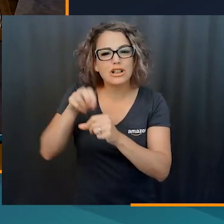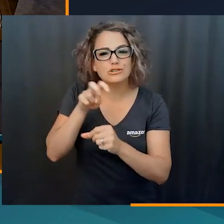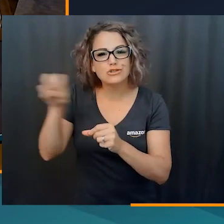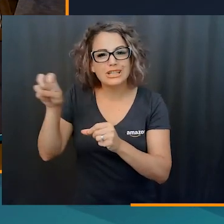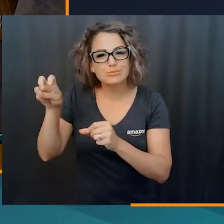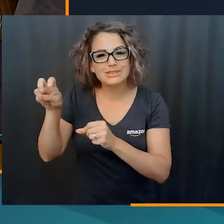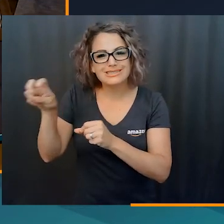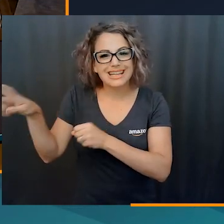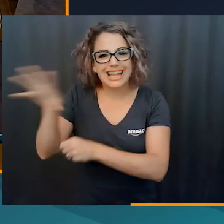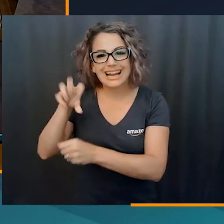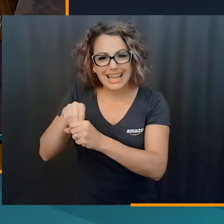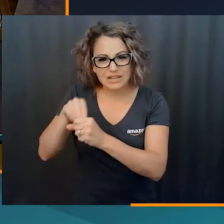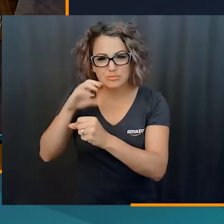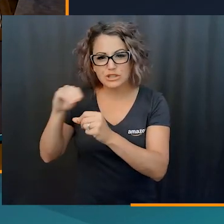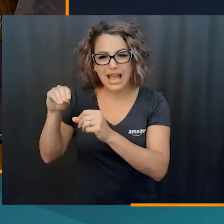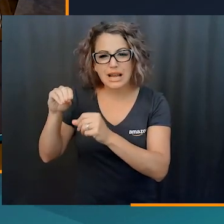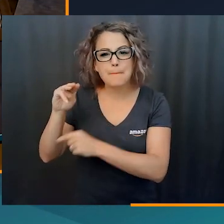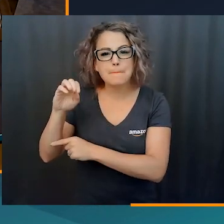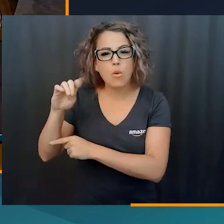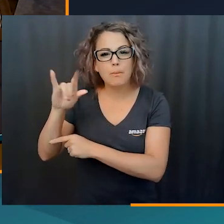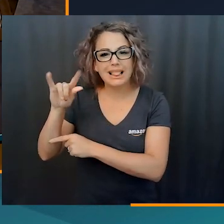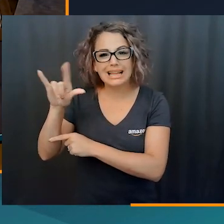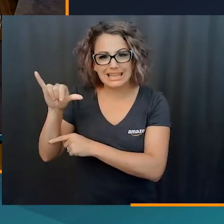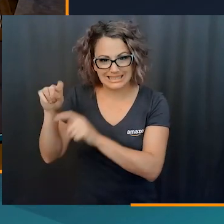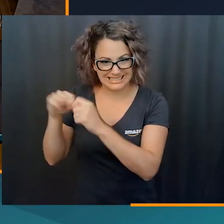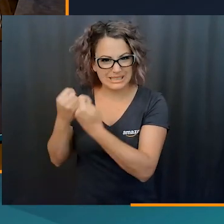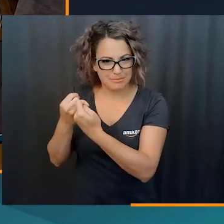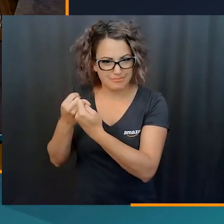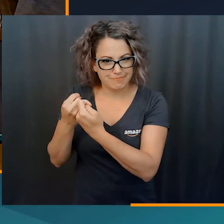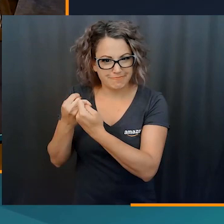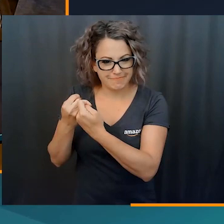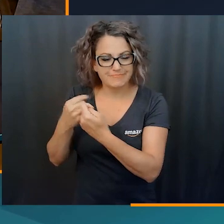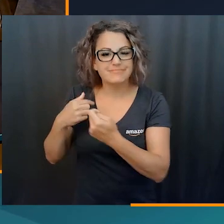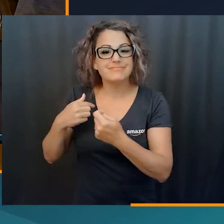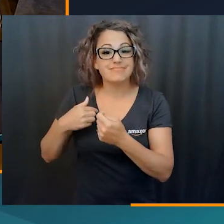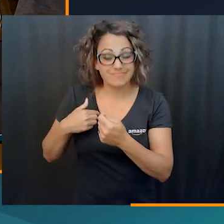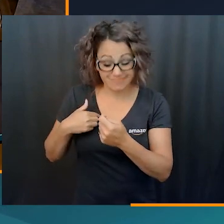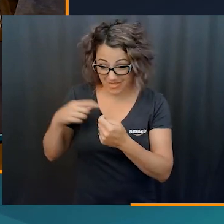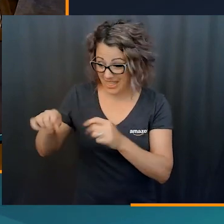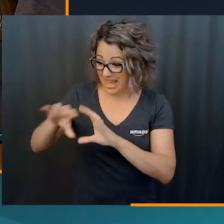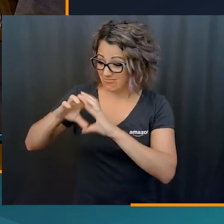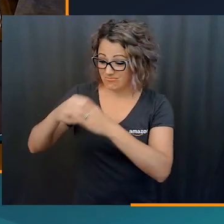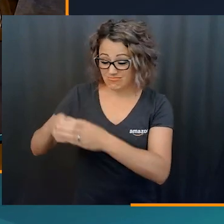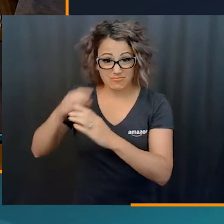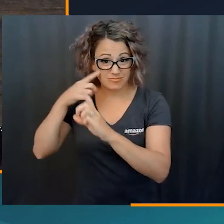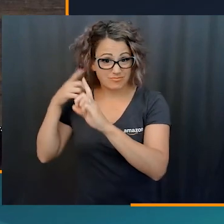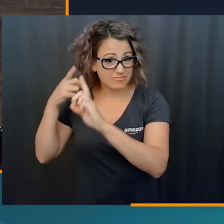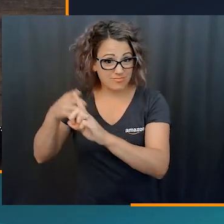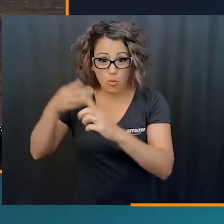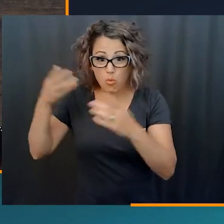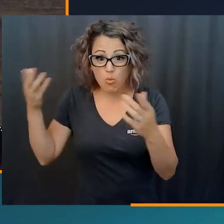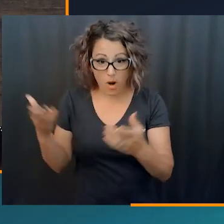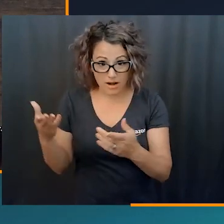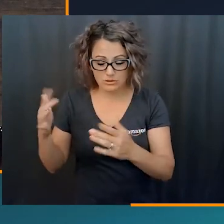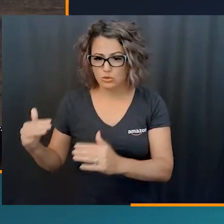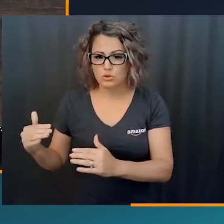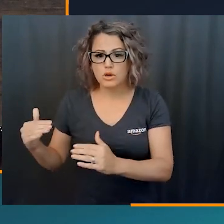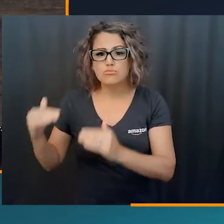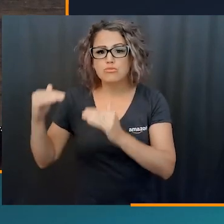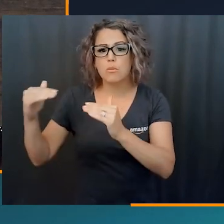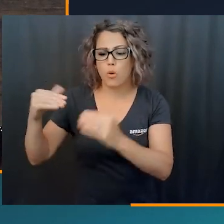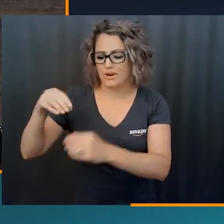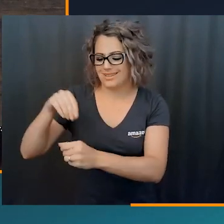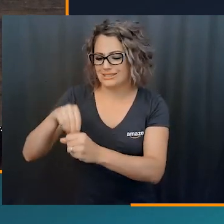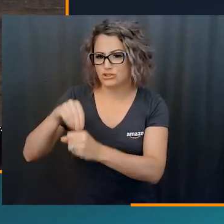to ITAM, Internal Transfers Engagement and Mobility Team. And they, you know, their